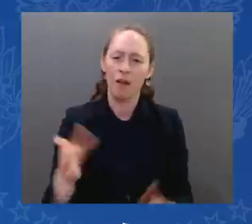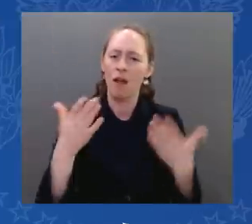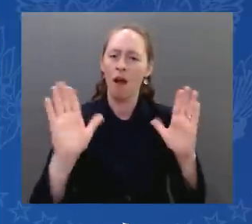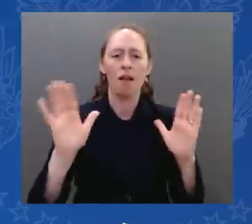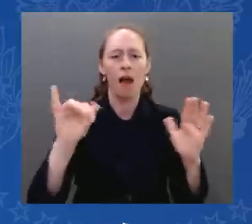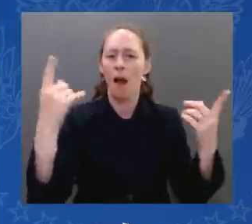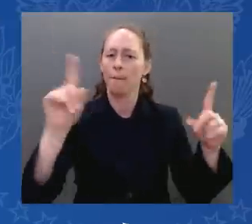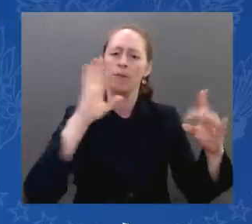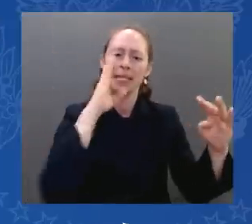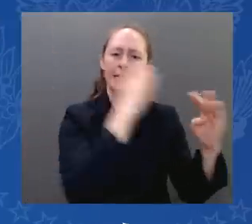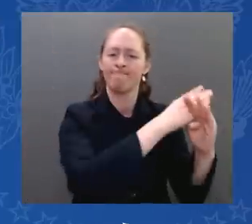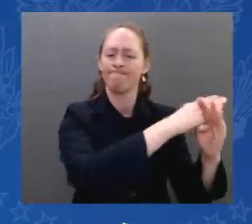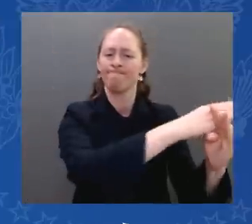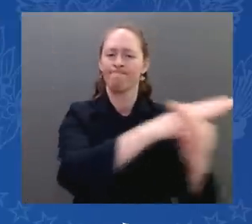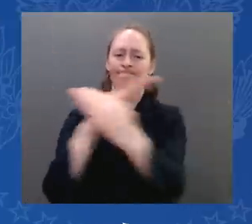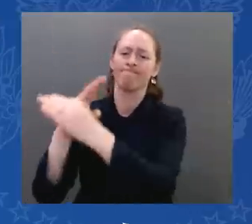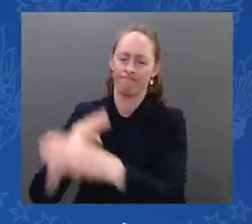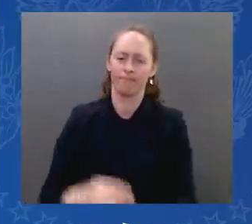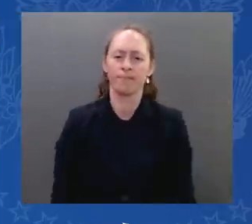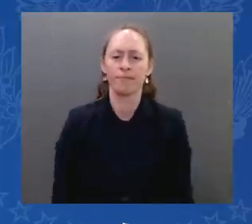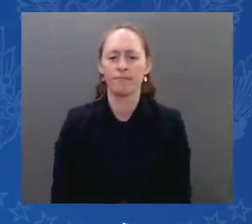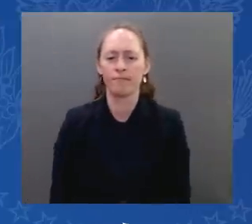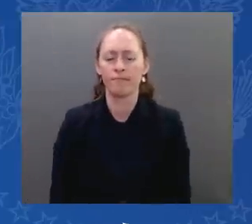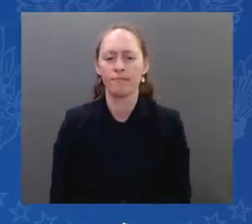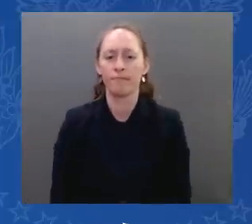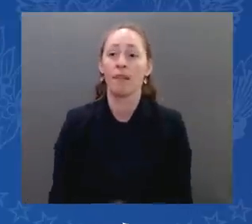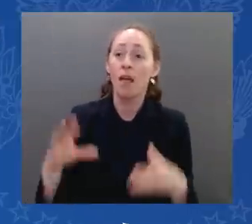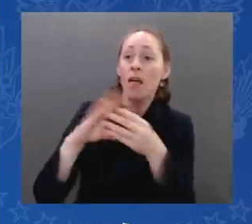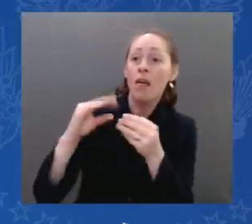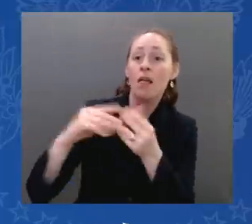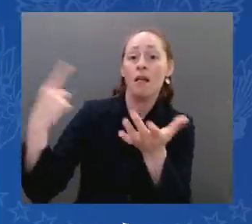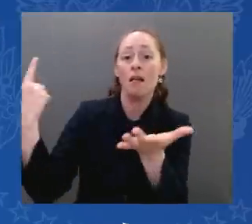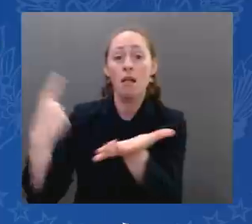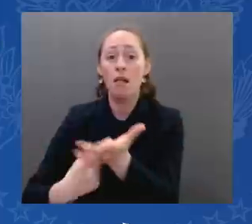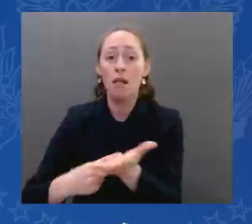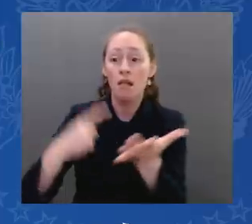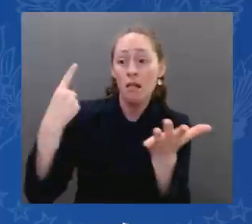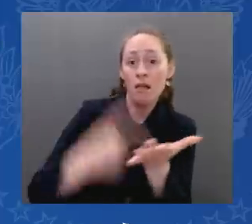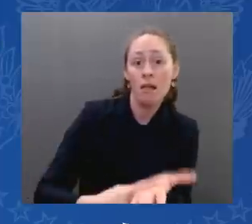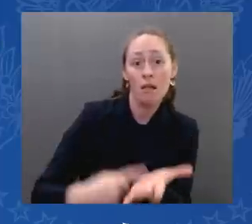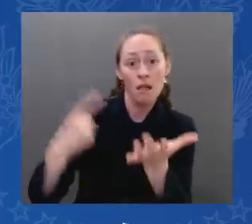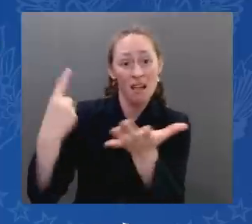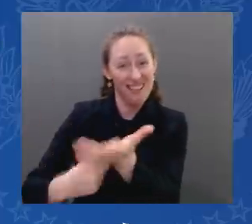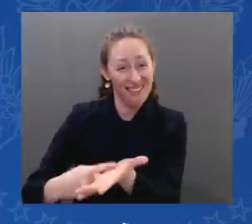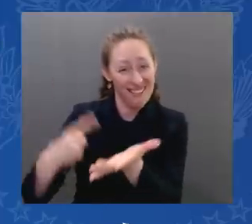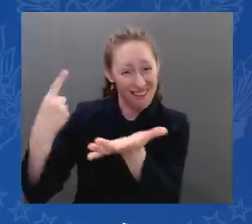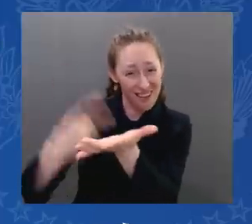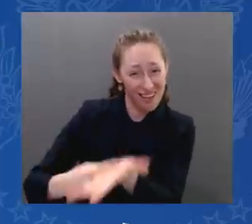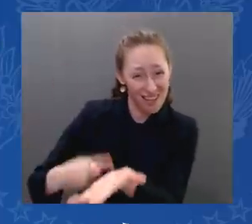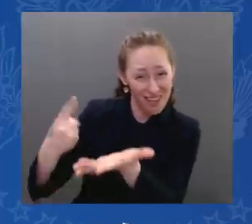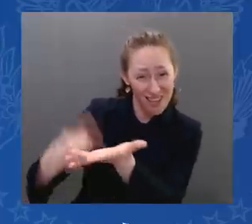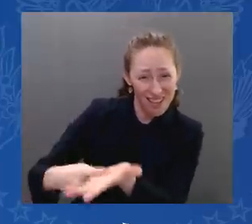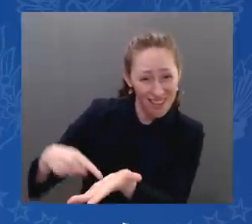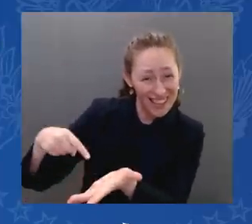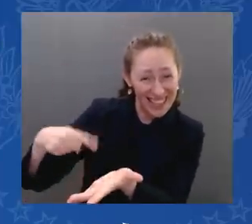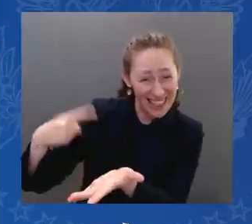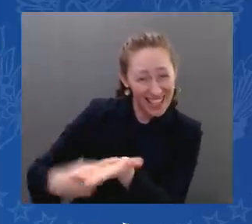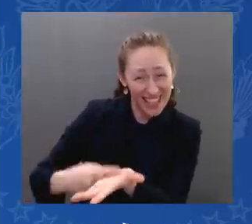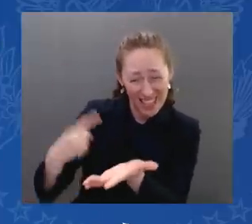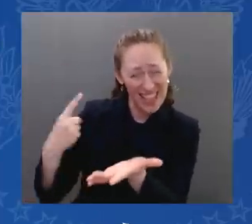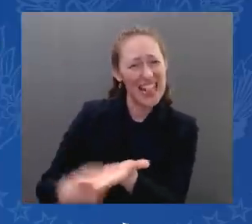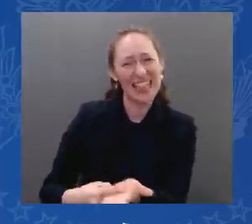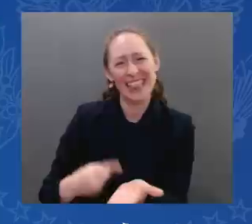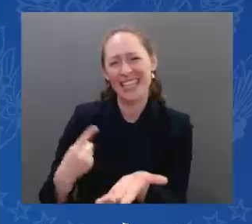stop Iran is knowing that if they continue to develop their nuclear program, the free world